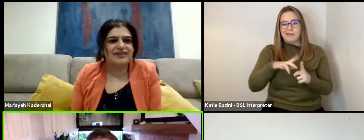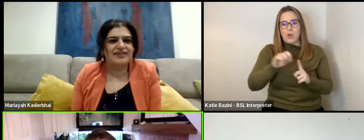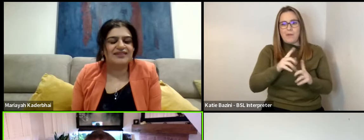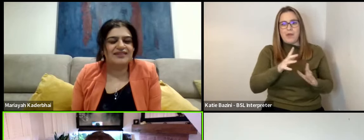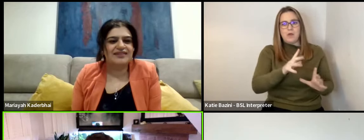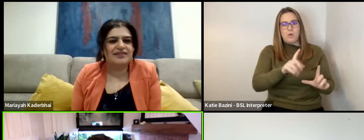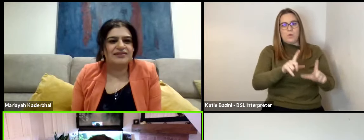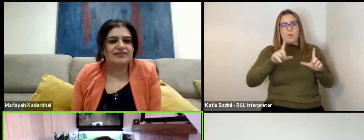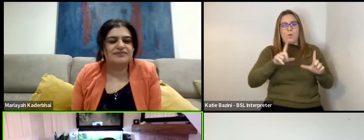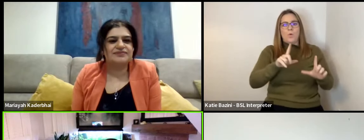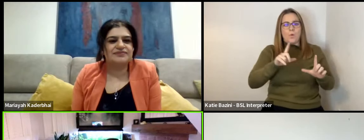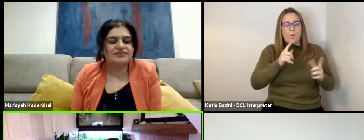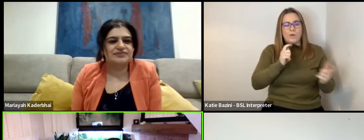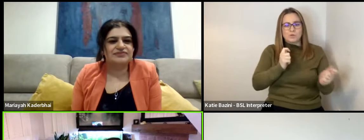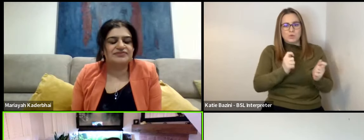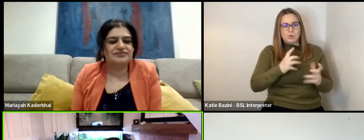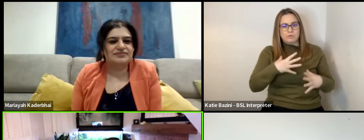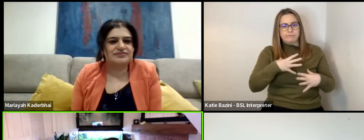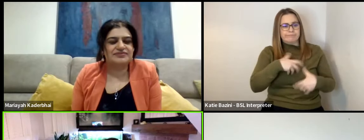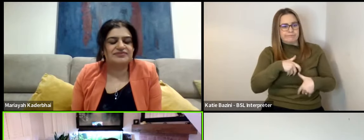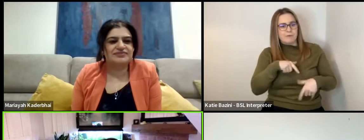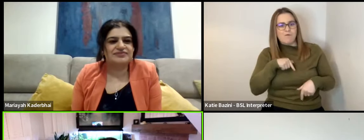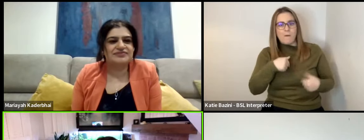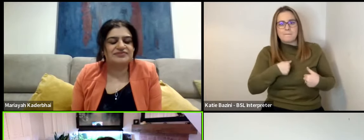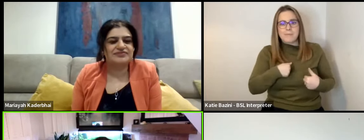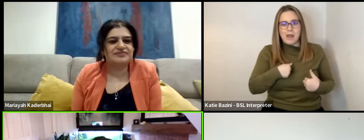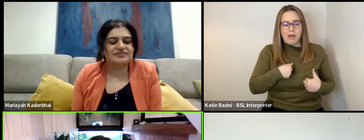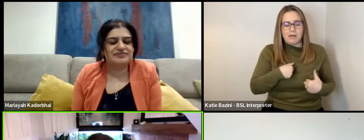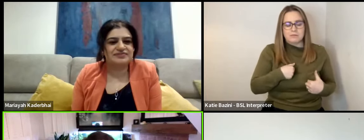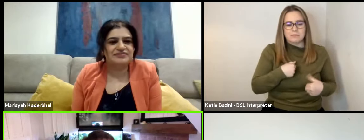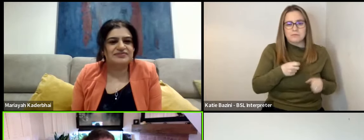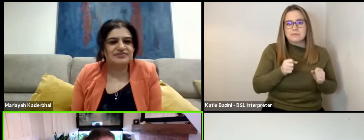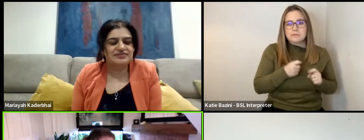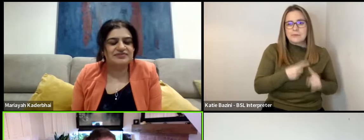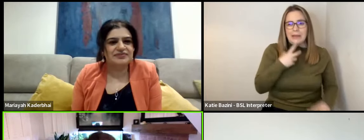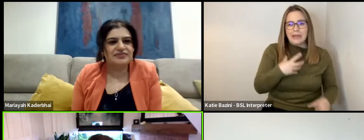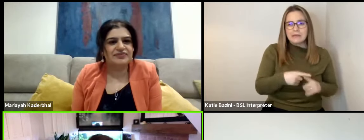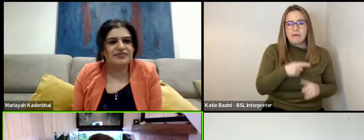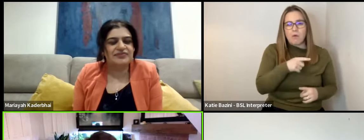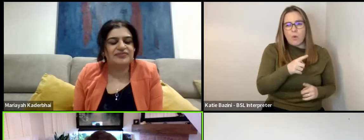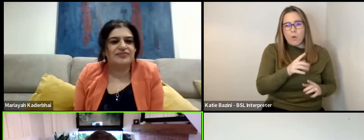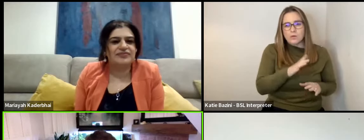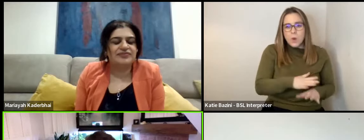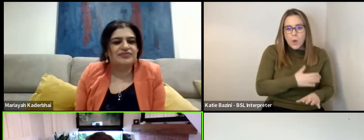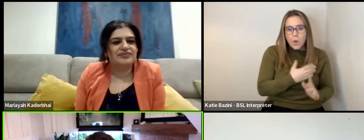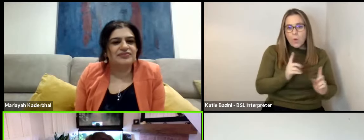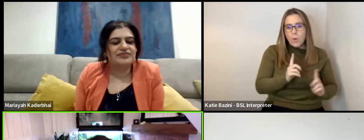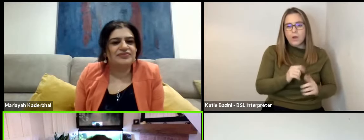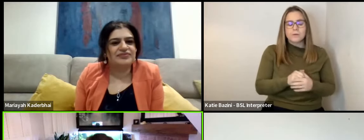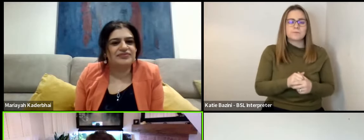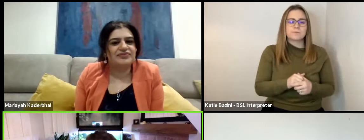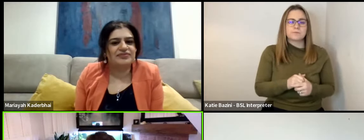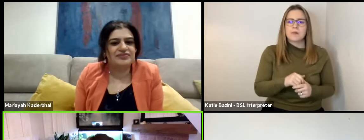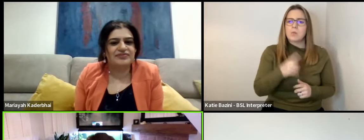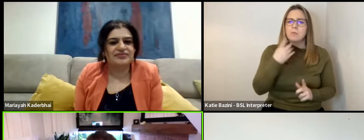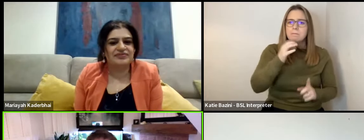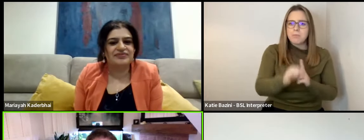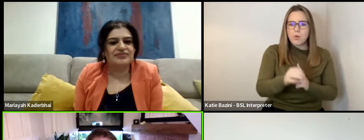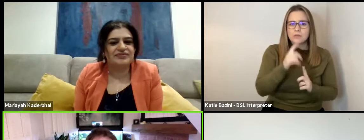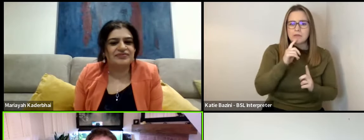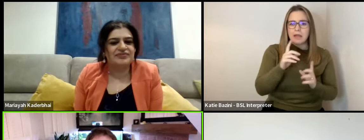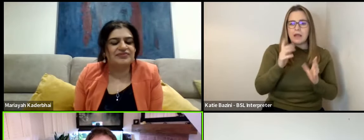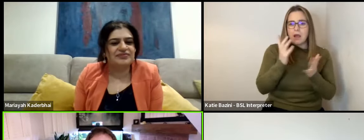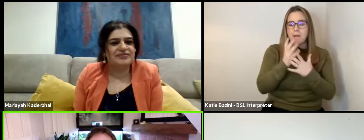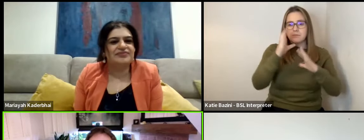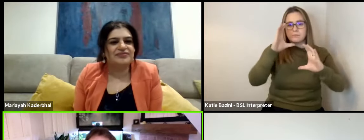back was unbelievable. And he never, ever, there was once, at one point he wrestled the